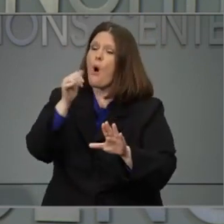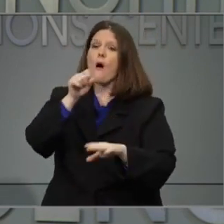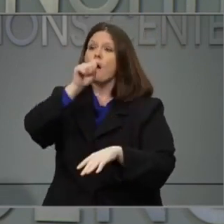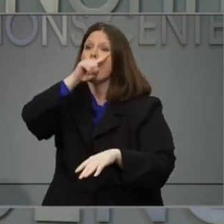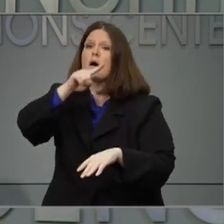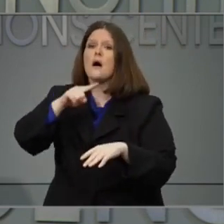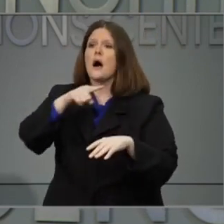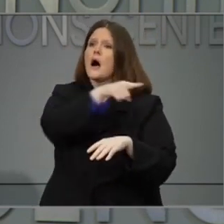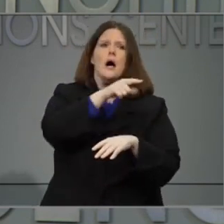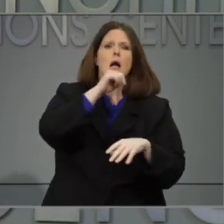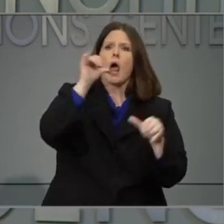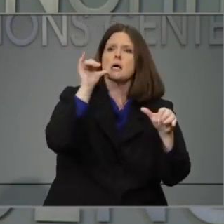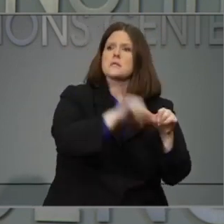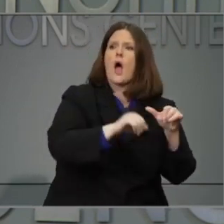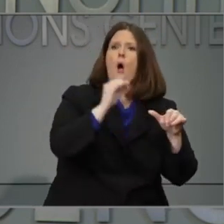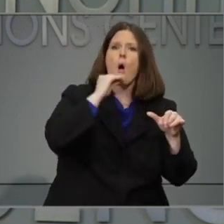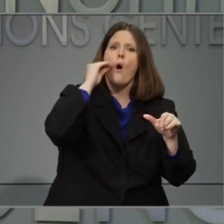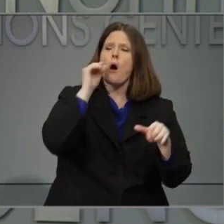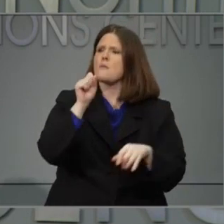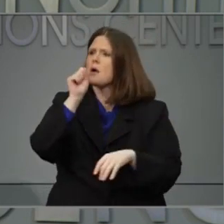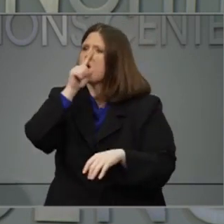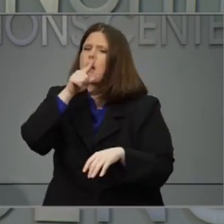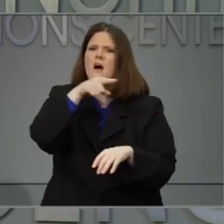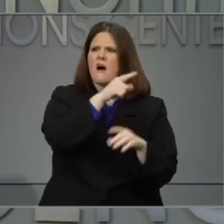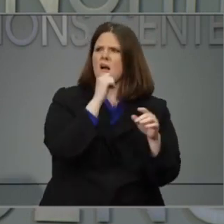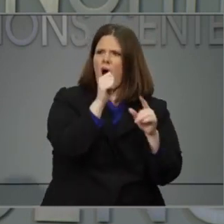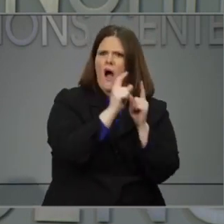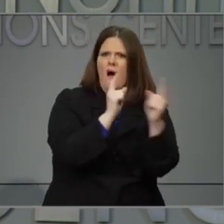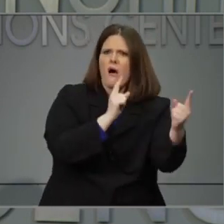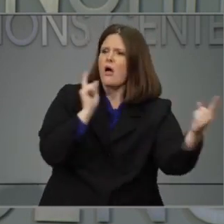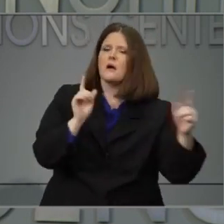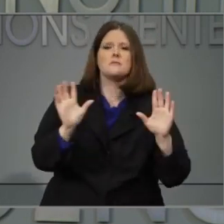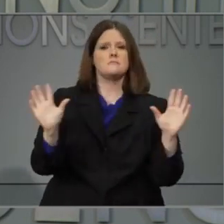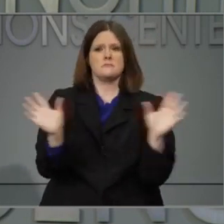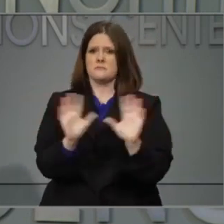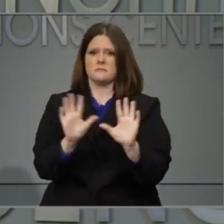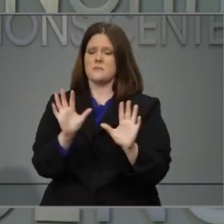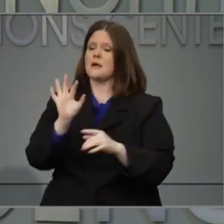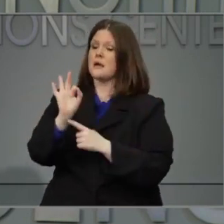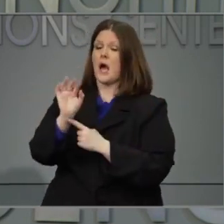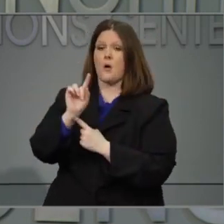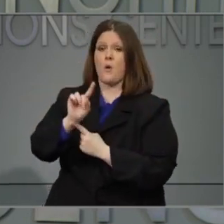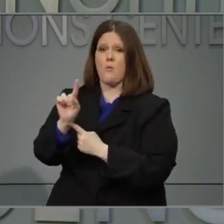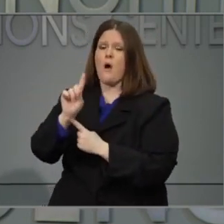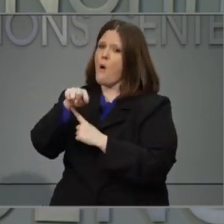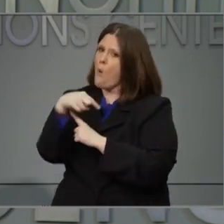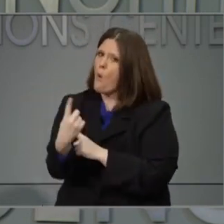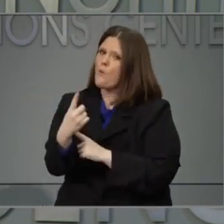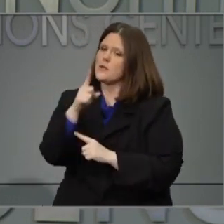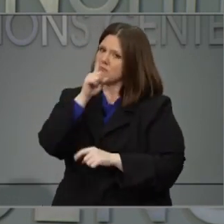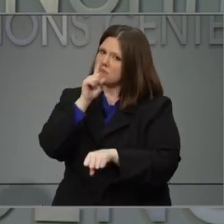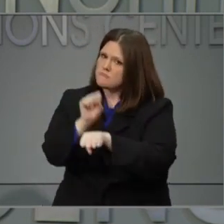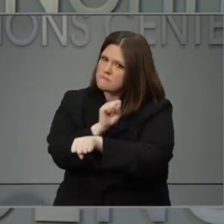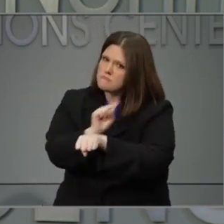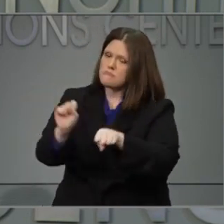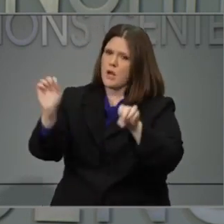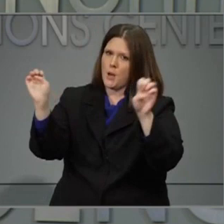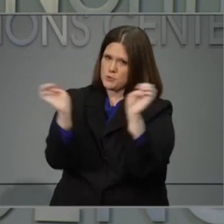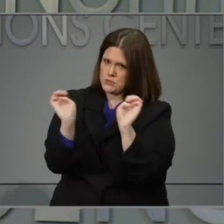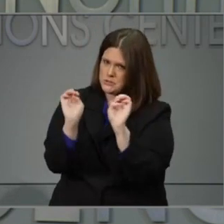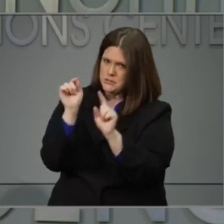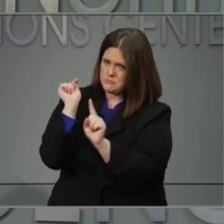-at-home or social distancing violations. We need to keep 911 lines open for true emergencies.